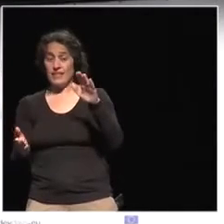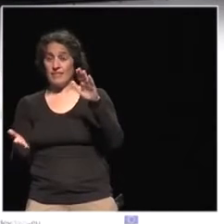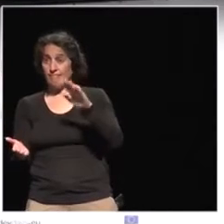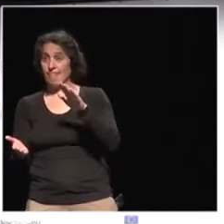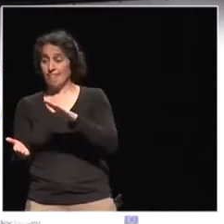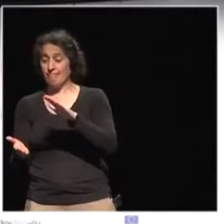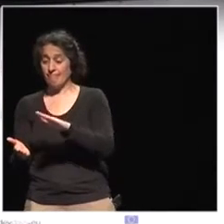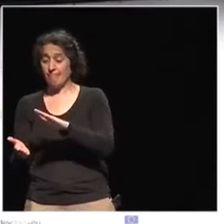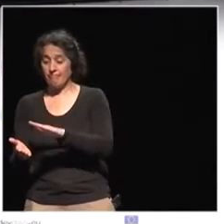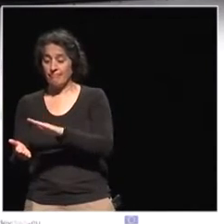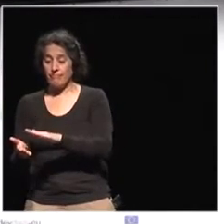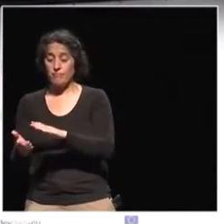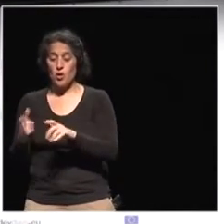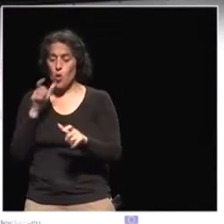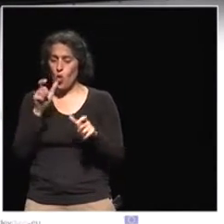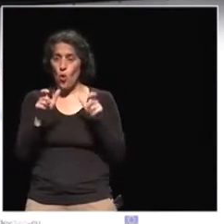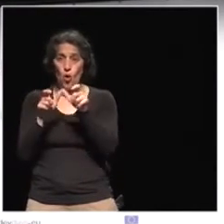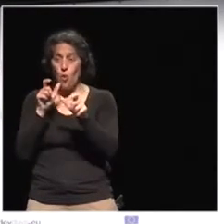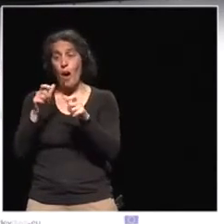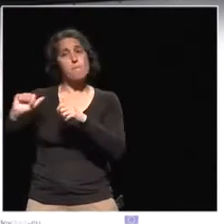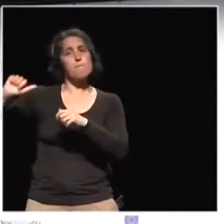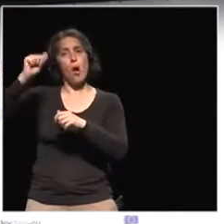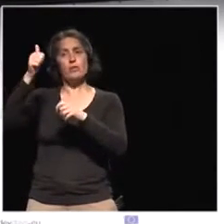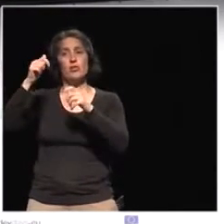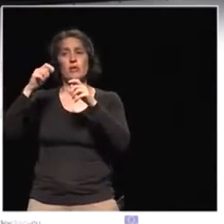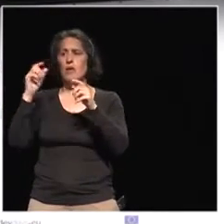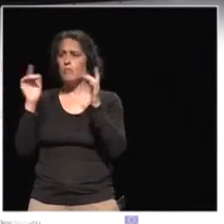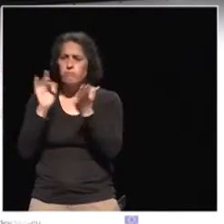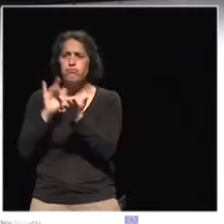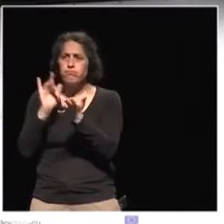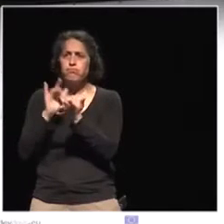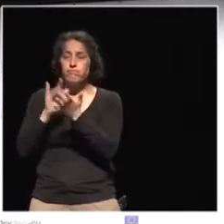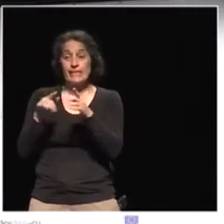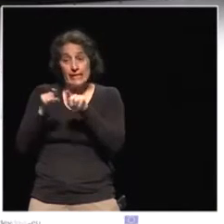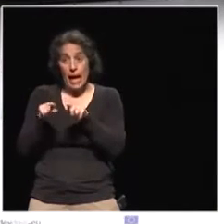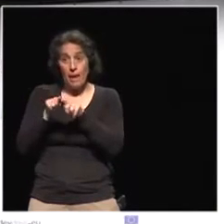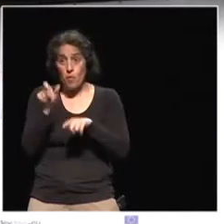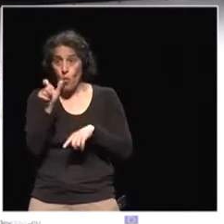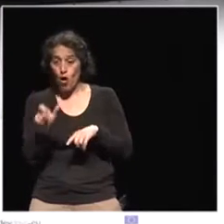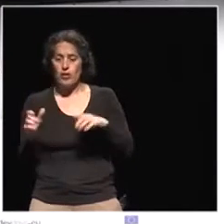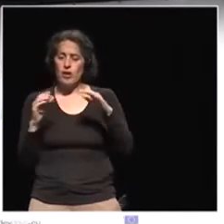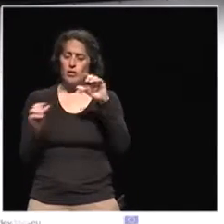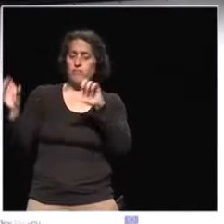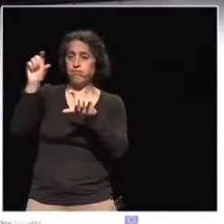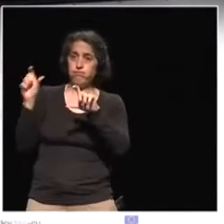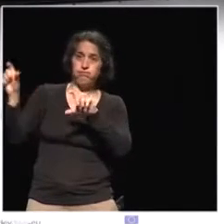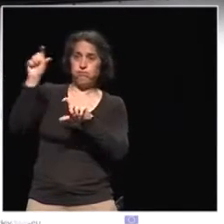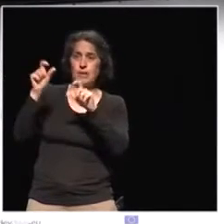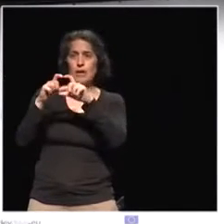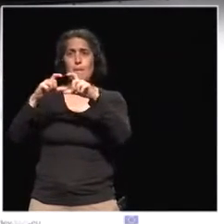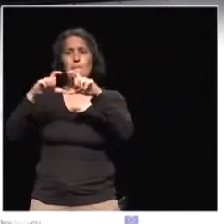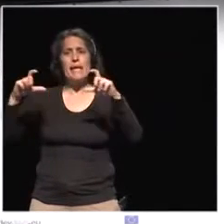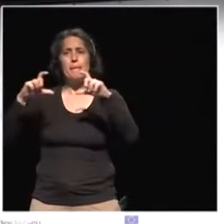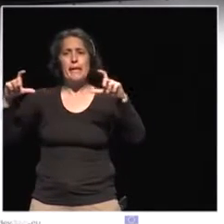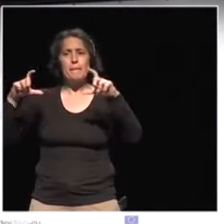Normally, words which are the most used will going to become bigger. Exactly, like participation, solidarity. Please continue.